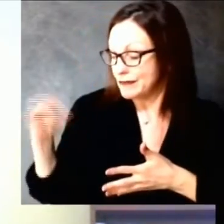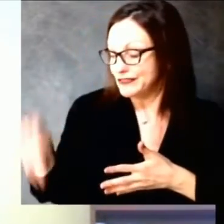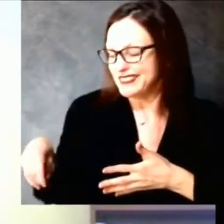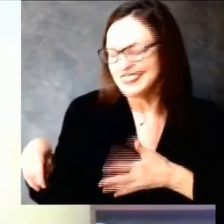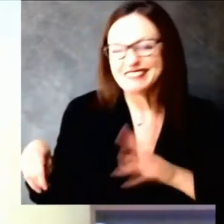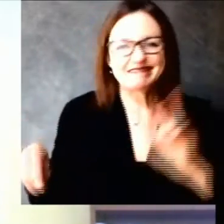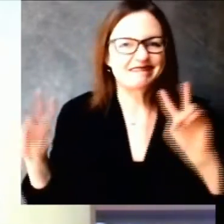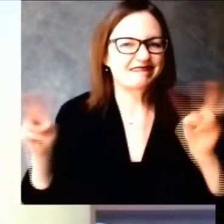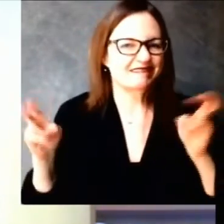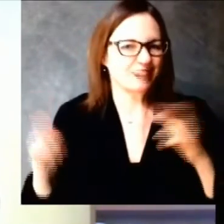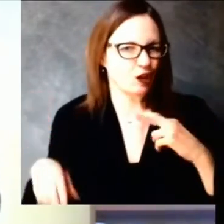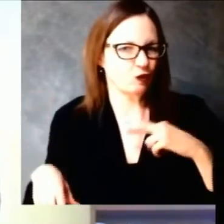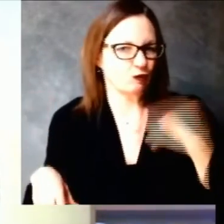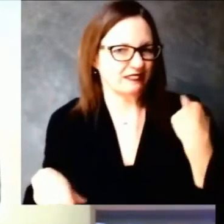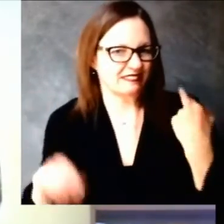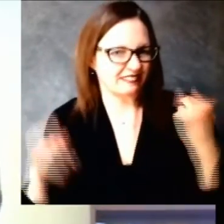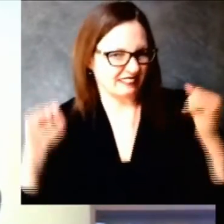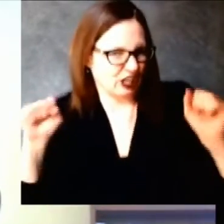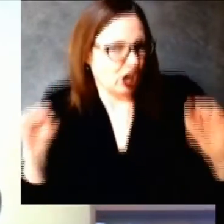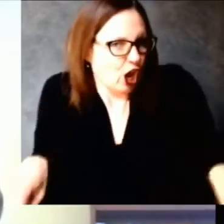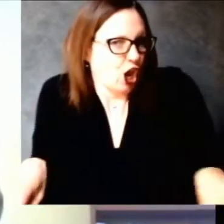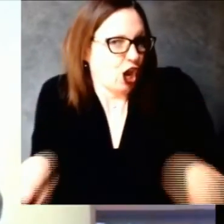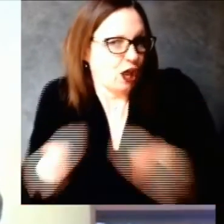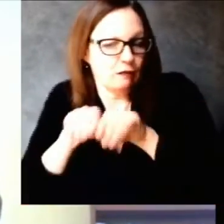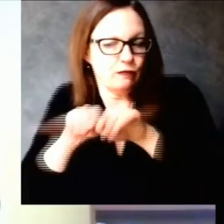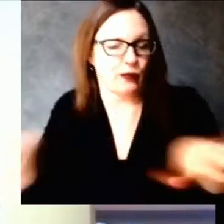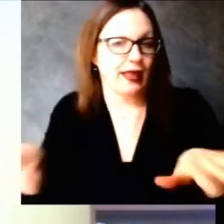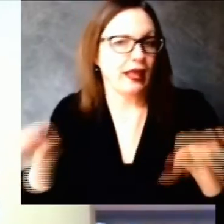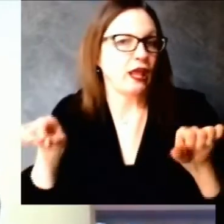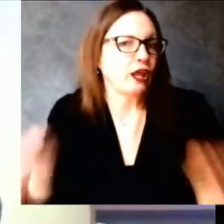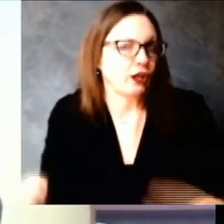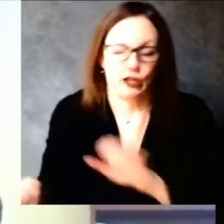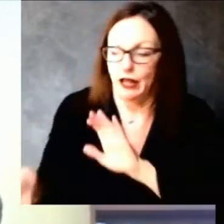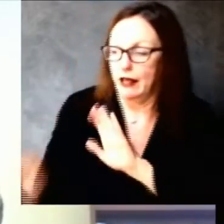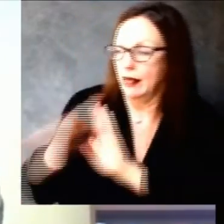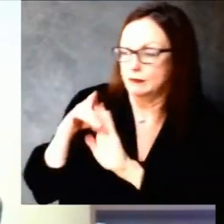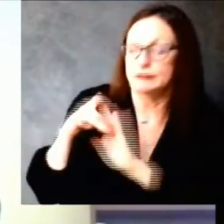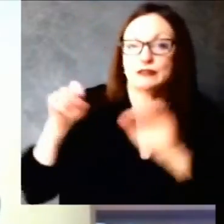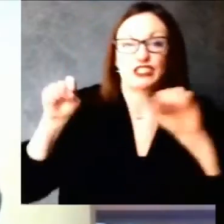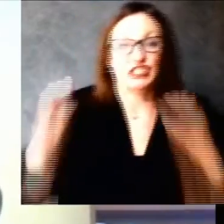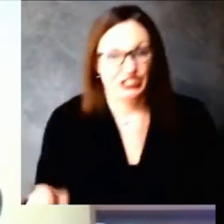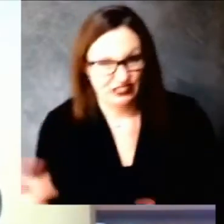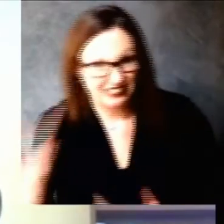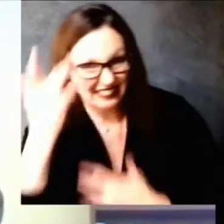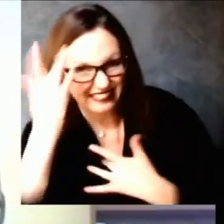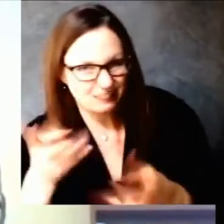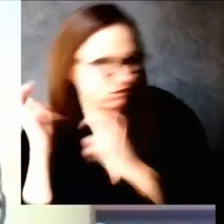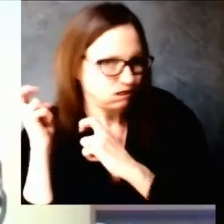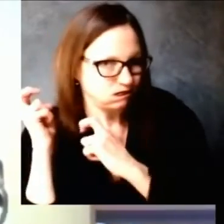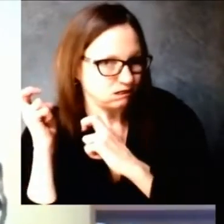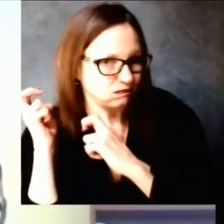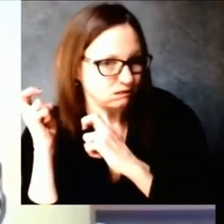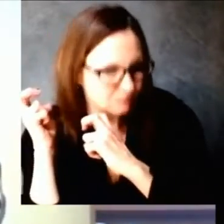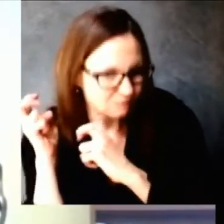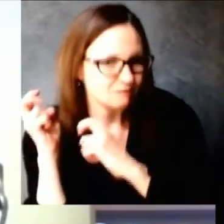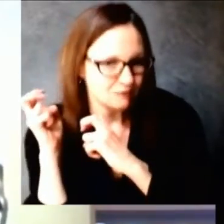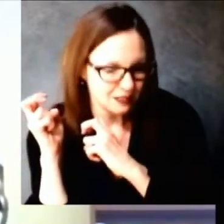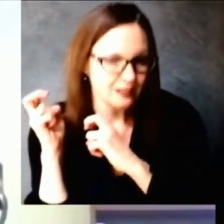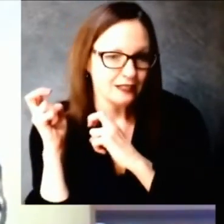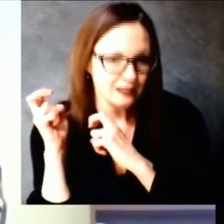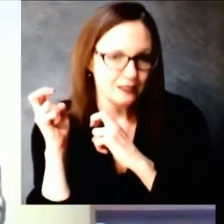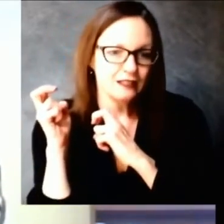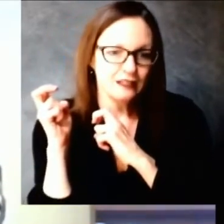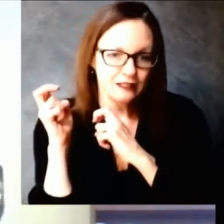strategy to address a virus it is both a combination of a good vaccine it is a combination of high